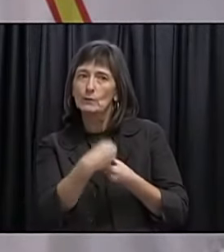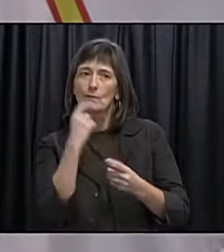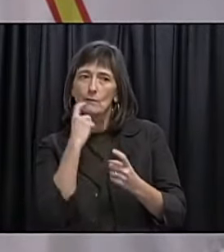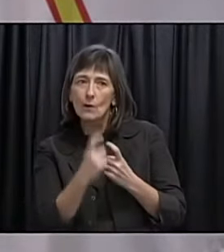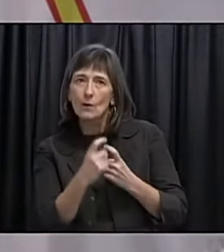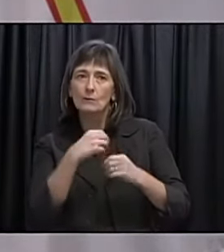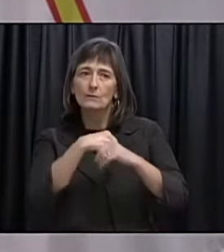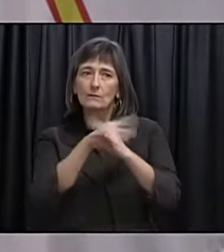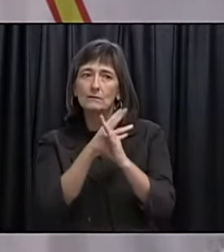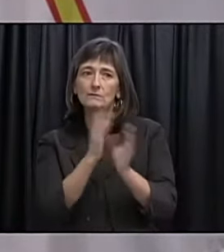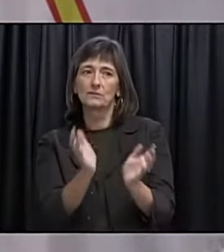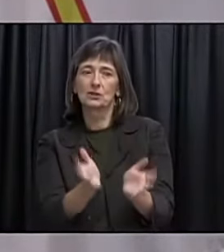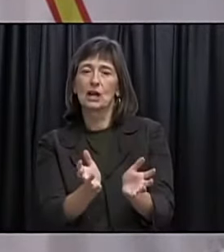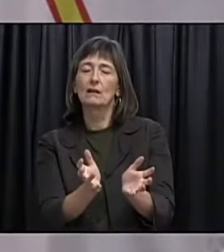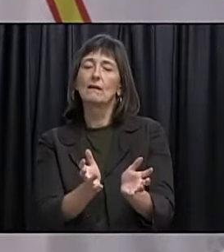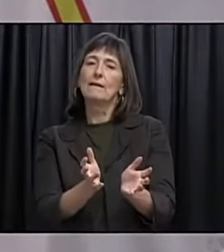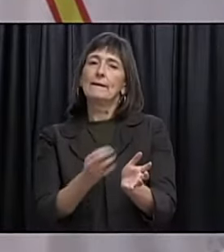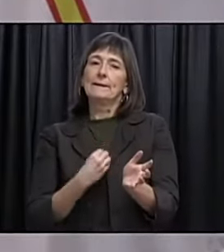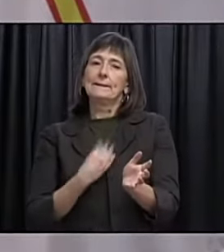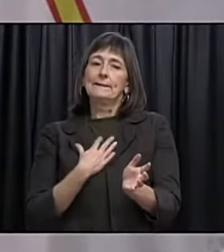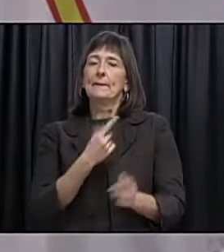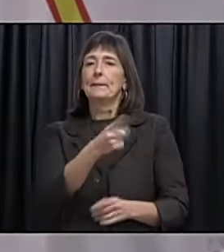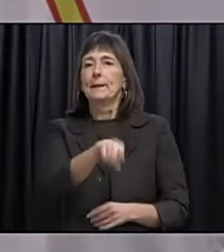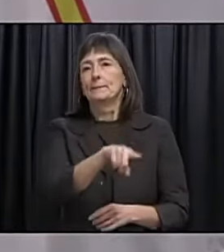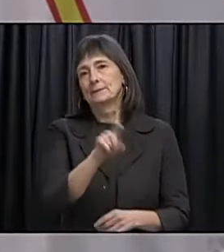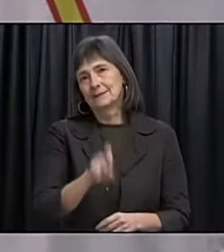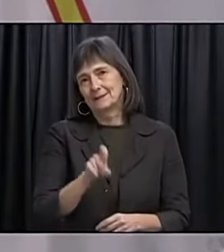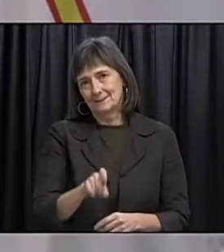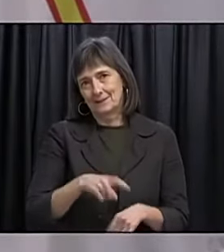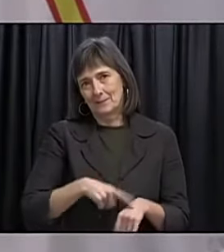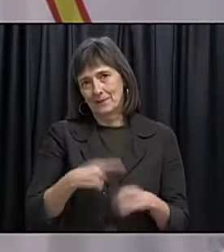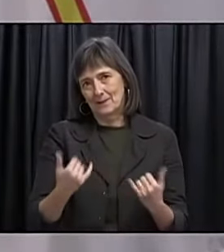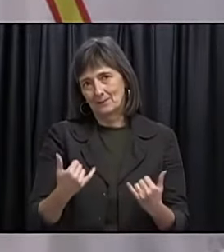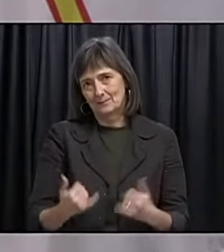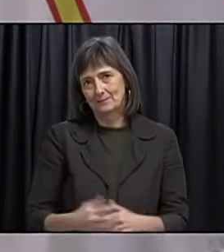simple phone call or video chat might be just what they need.